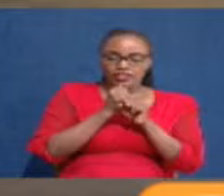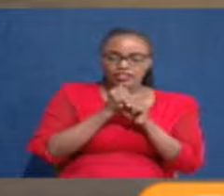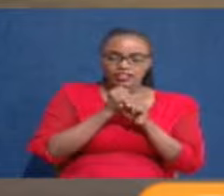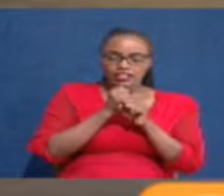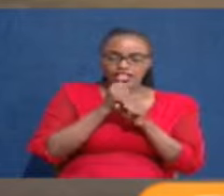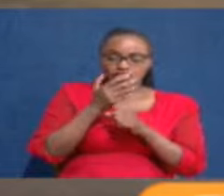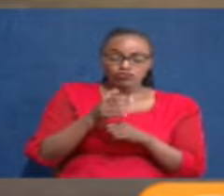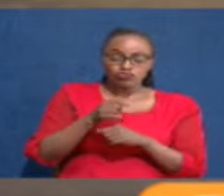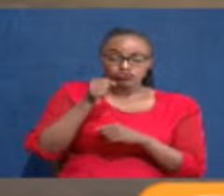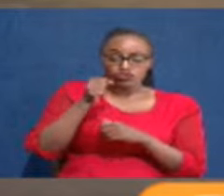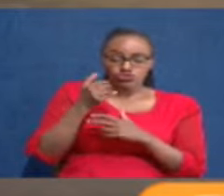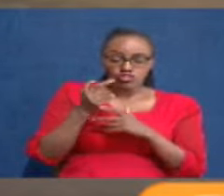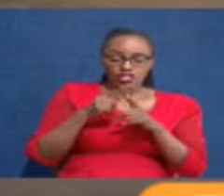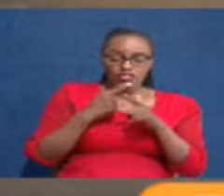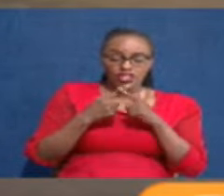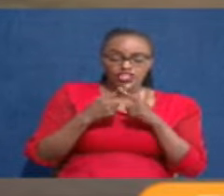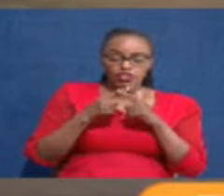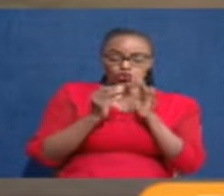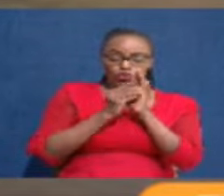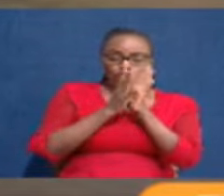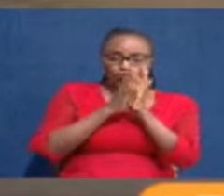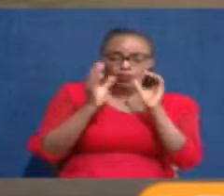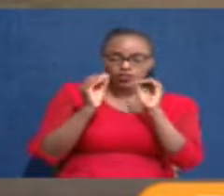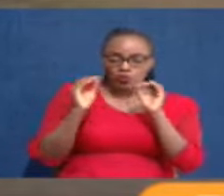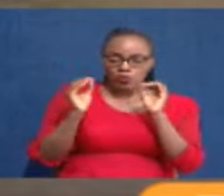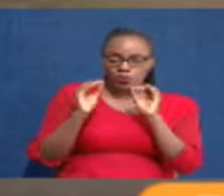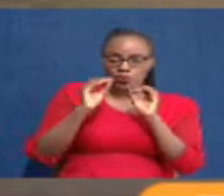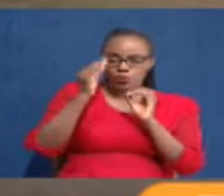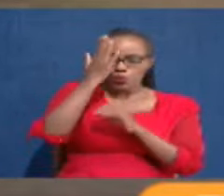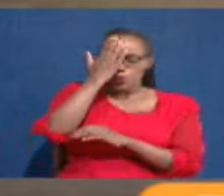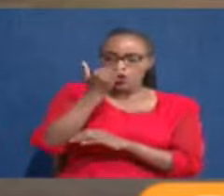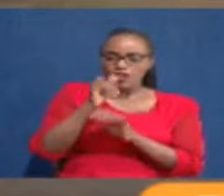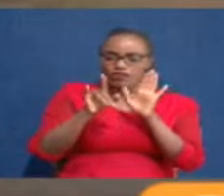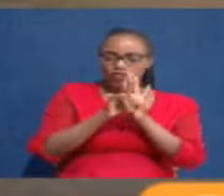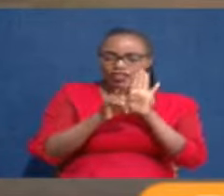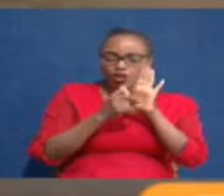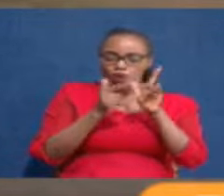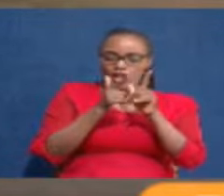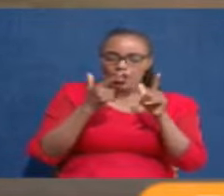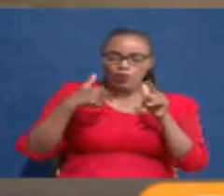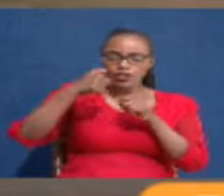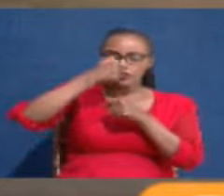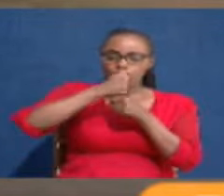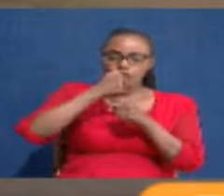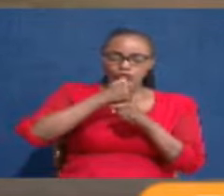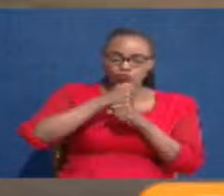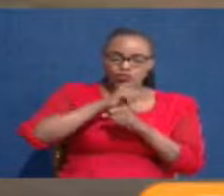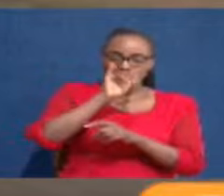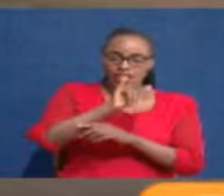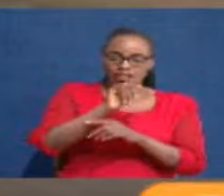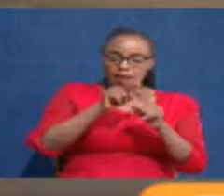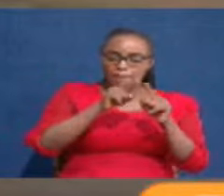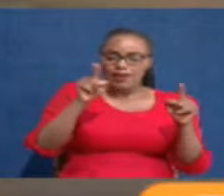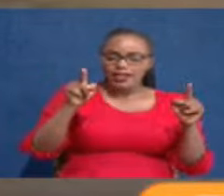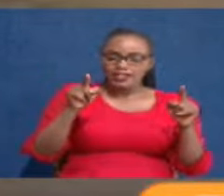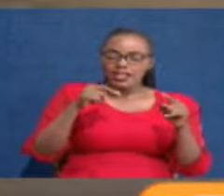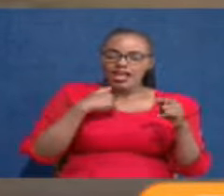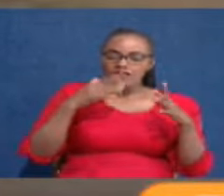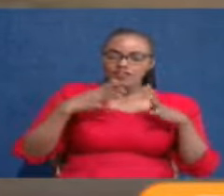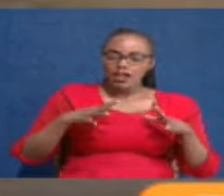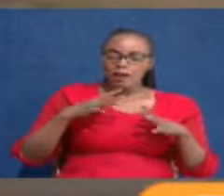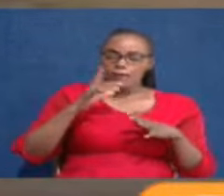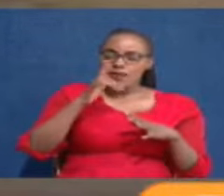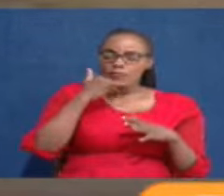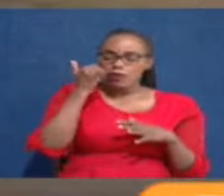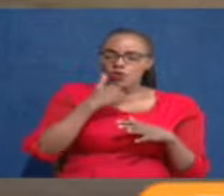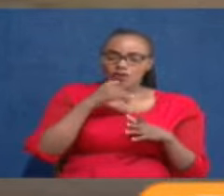hold on. You cannot implement this because of ABCD. Because, okay, but in the meantime, the people were celebrating and thinking, hold up.